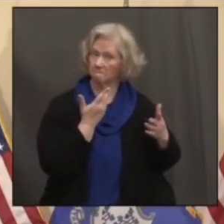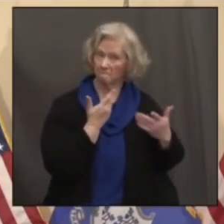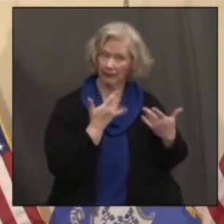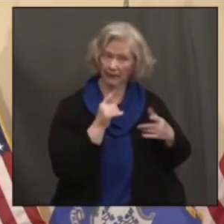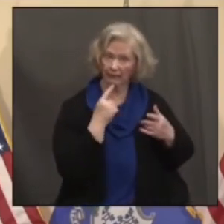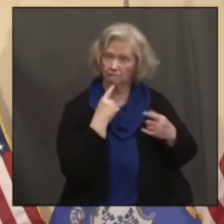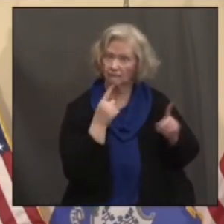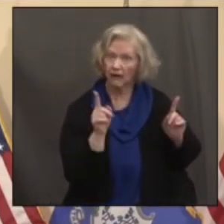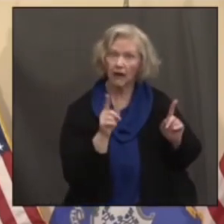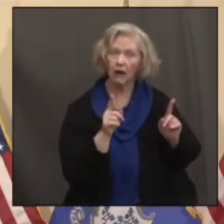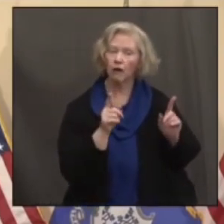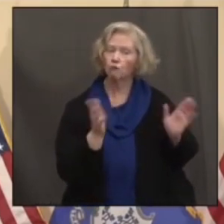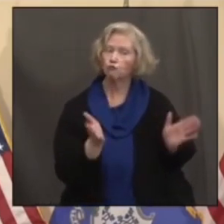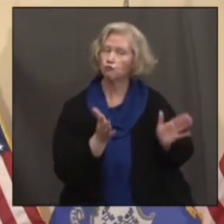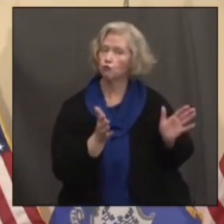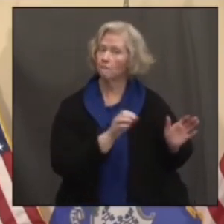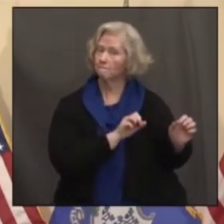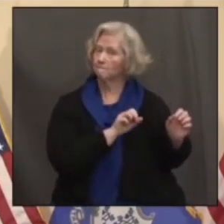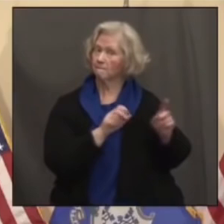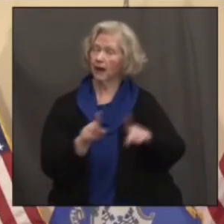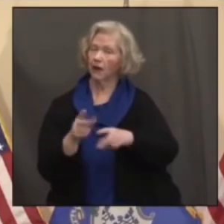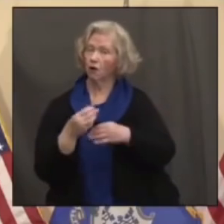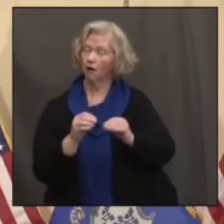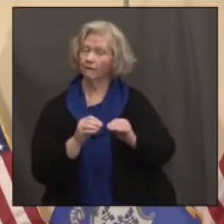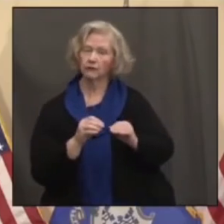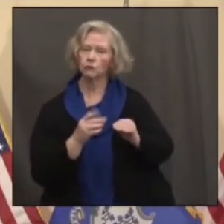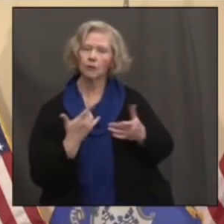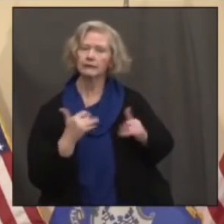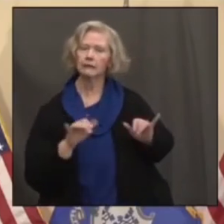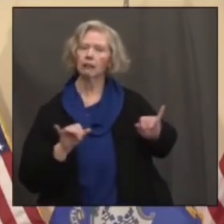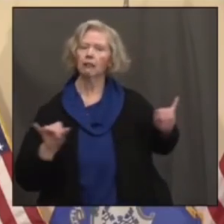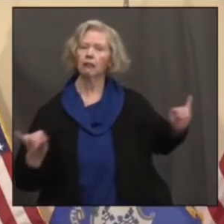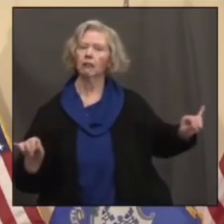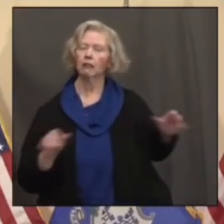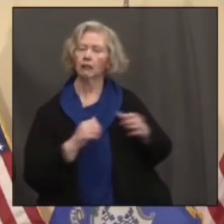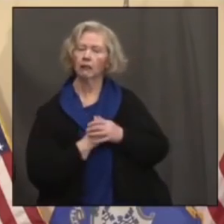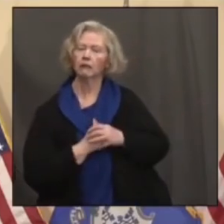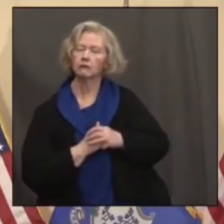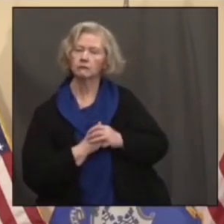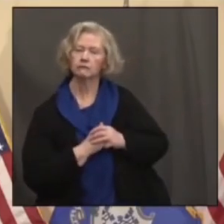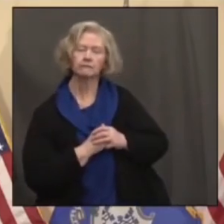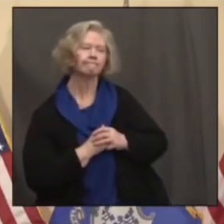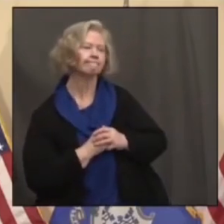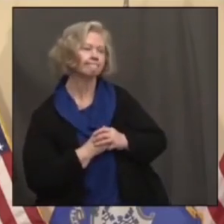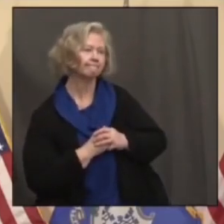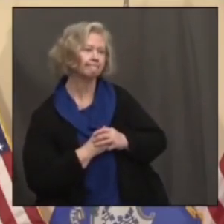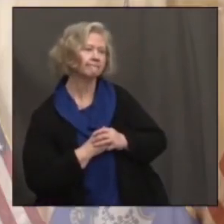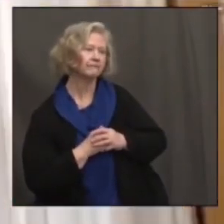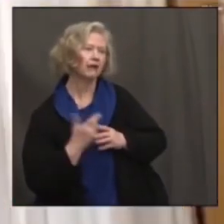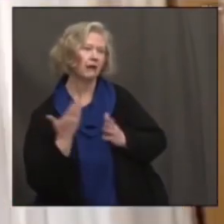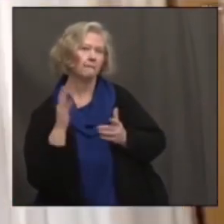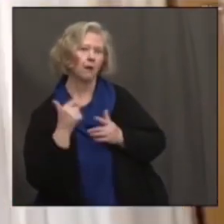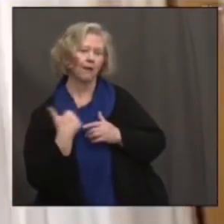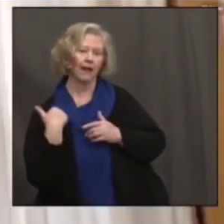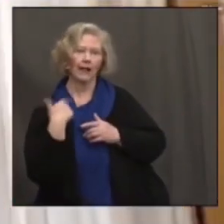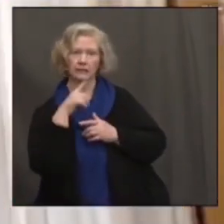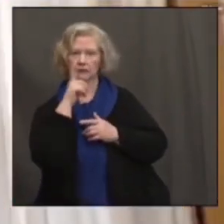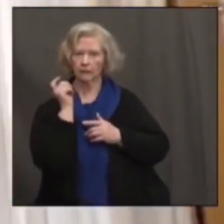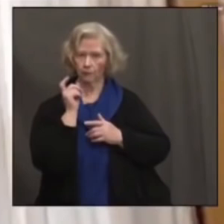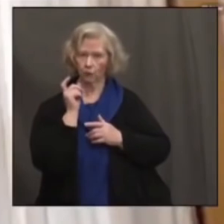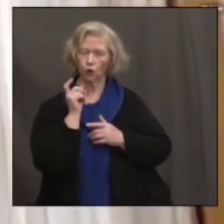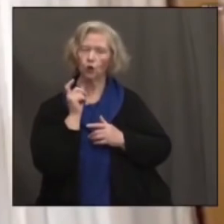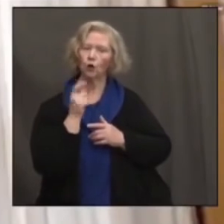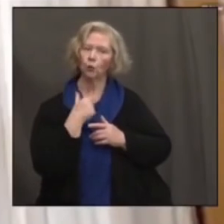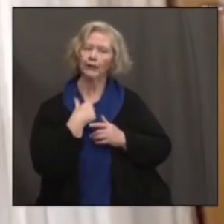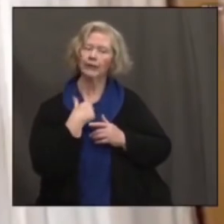or encouragement to get folks back in the office? Or has that not occurred? Well, since last summer, you know, our guidance to